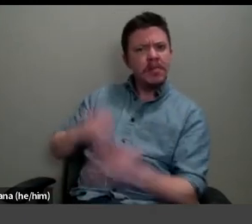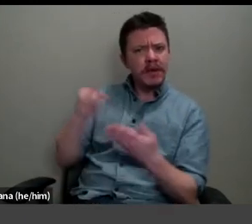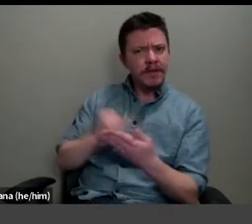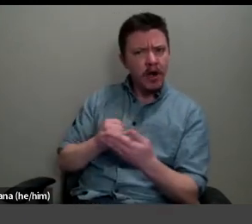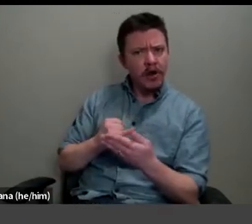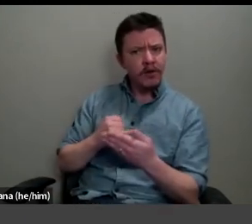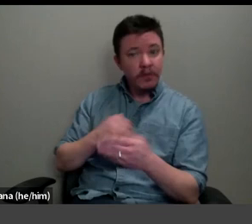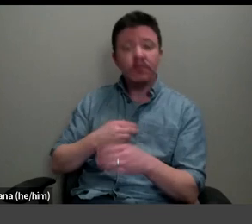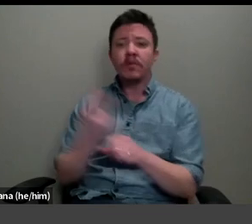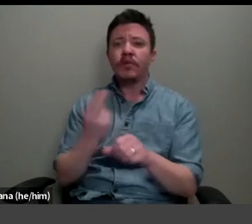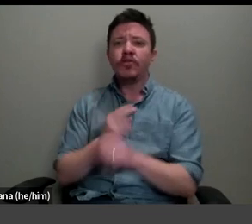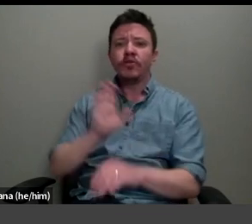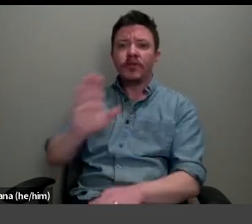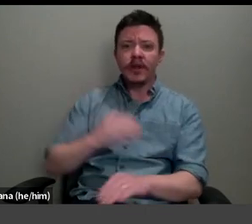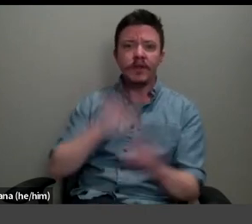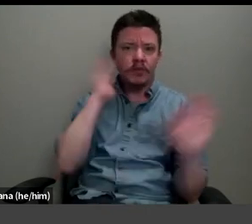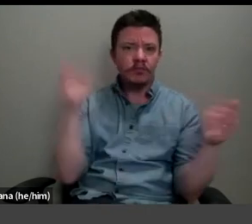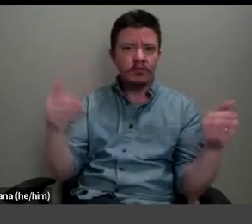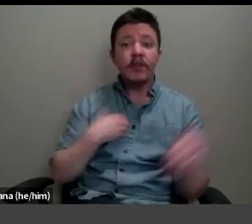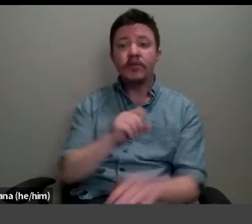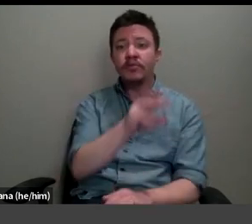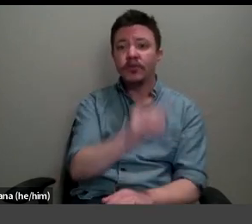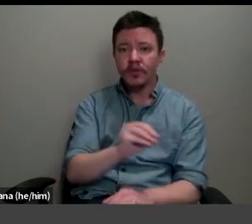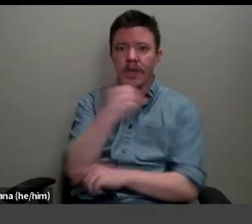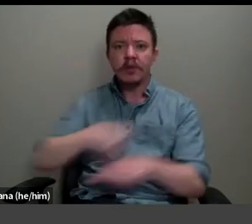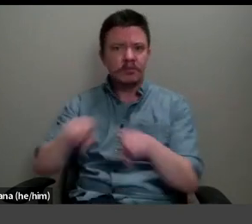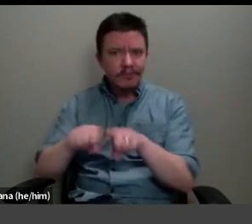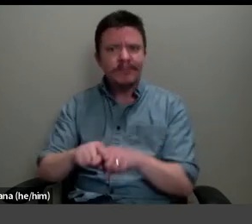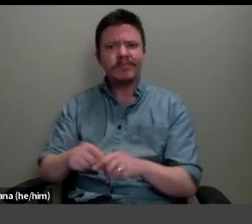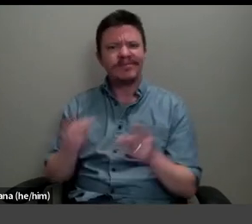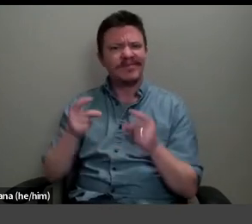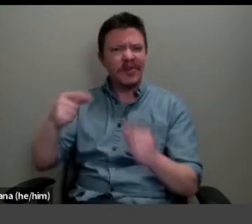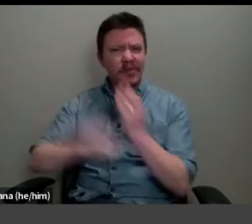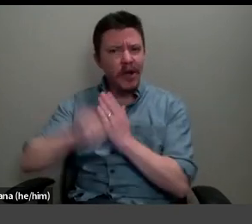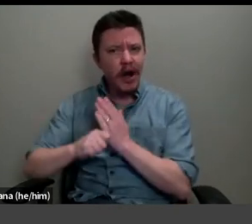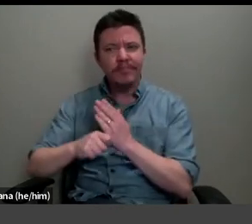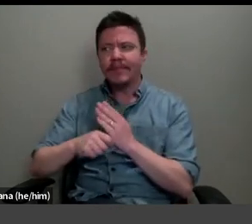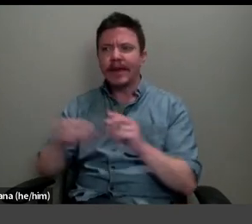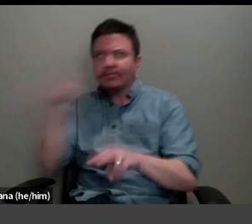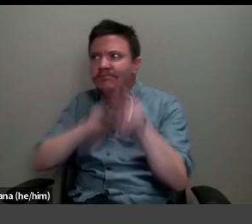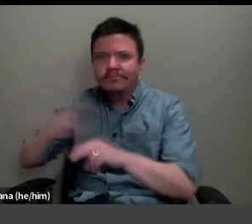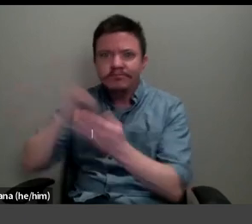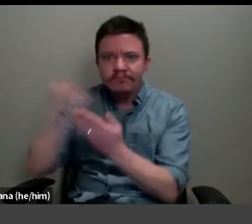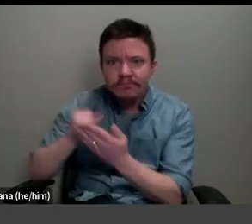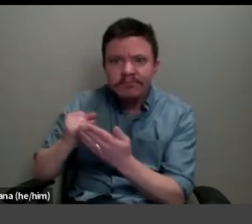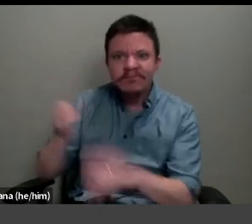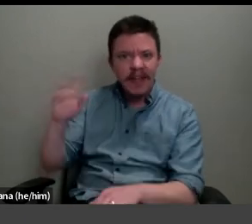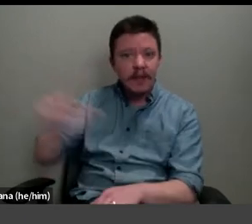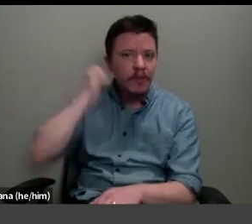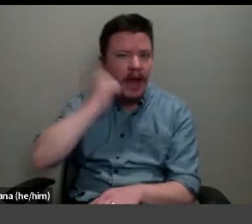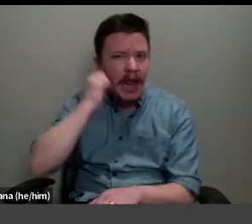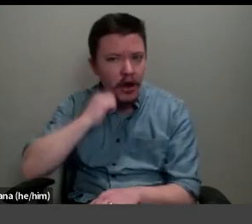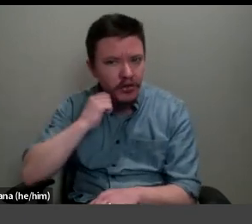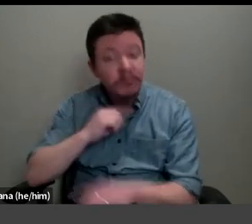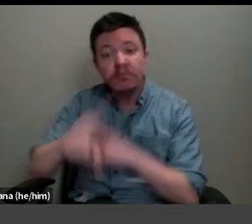atelier chambre, and the semi-automatic observational sketching conducted in the apartment at large. When in